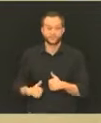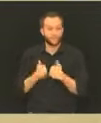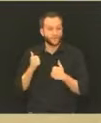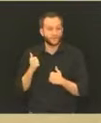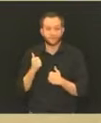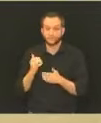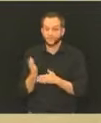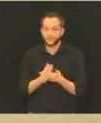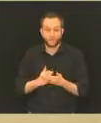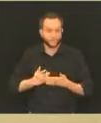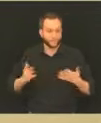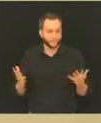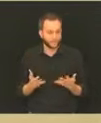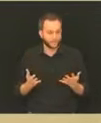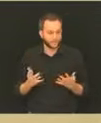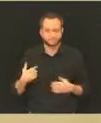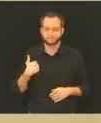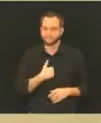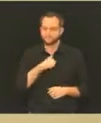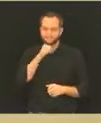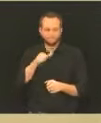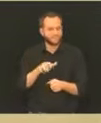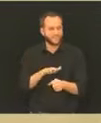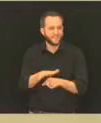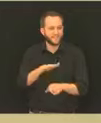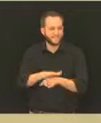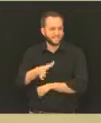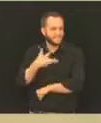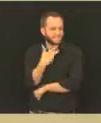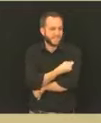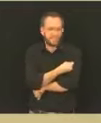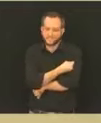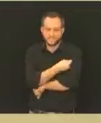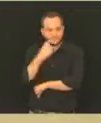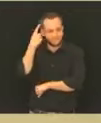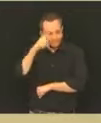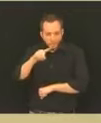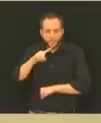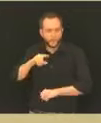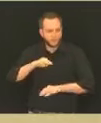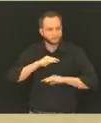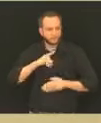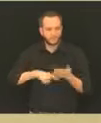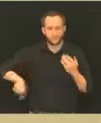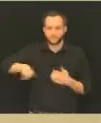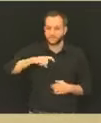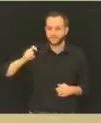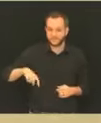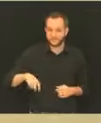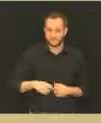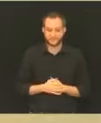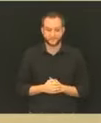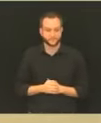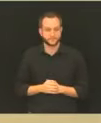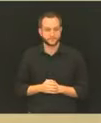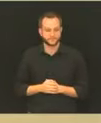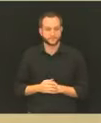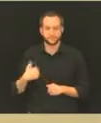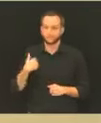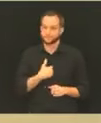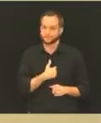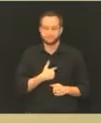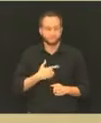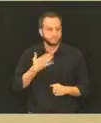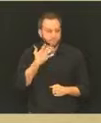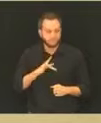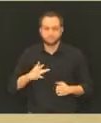is that we do not have enough vaccines yet to meet the demand. Of course, we are very grateful and happy